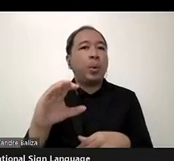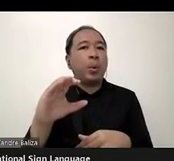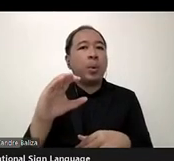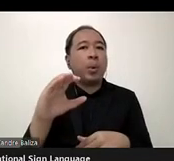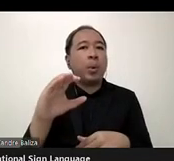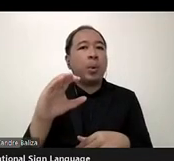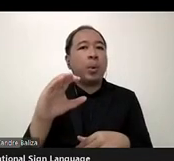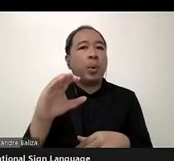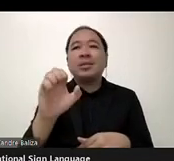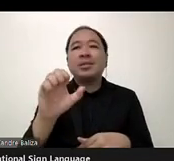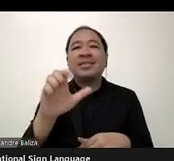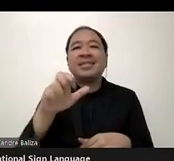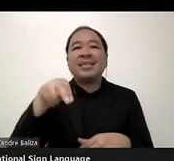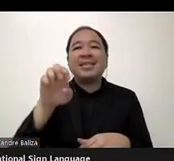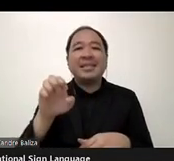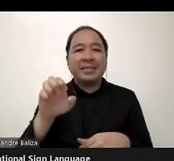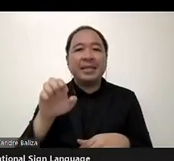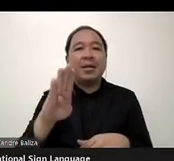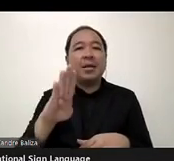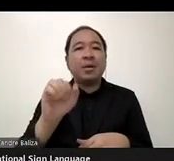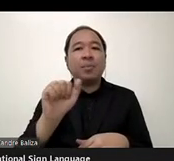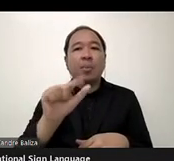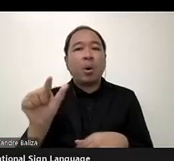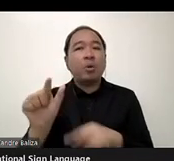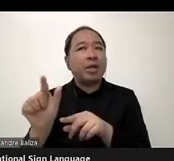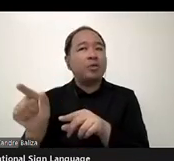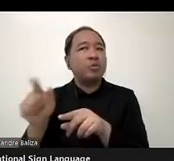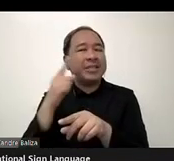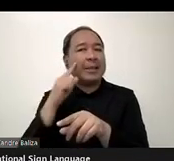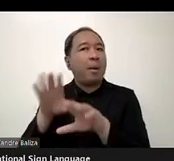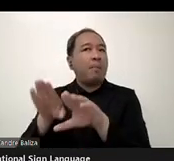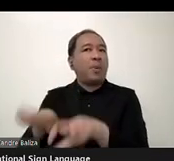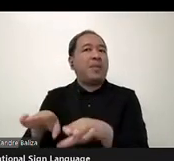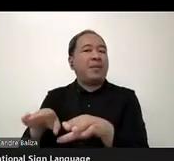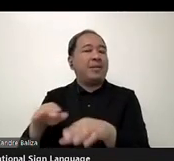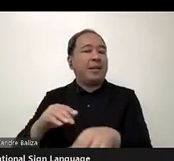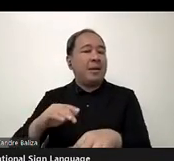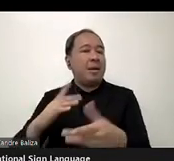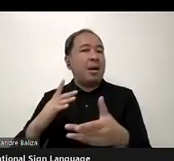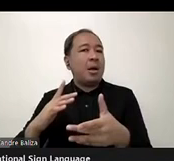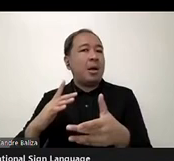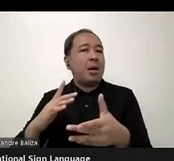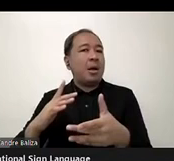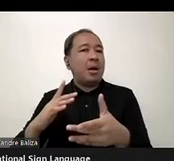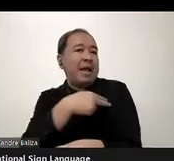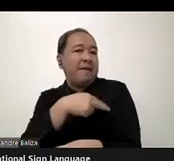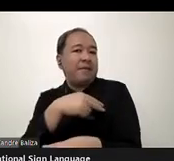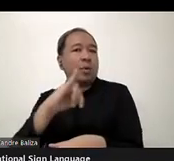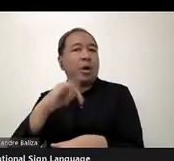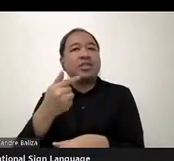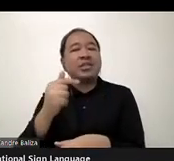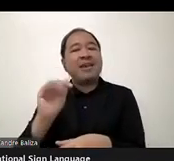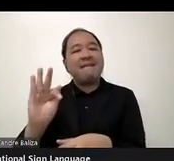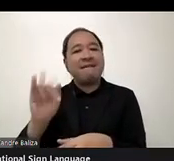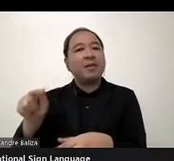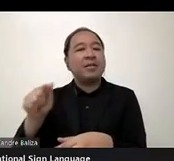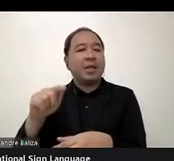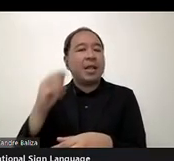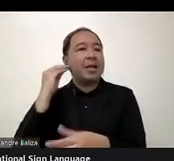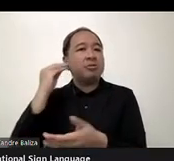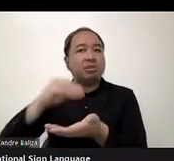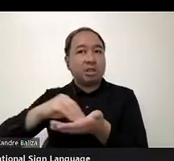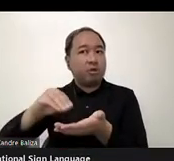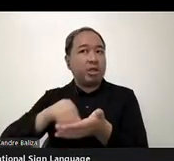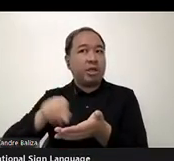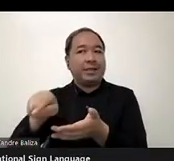IG, part of the, a new permanent staff to the IGF Secretariat. And she's been really helpful and instrumental in